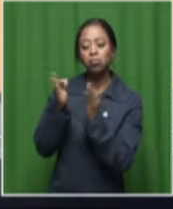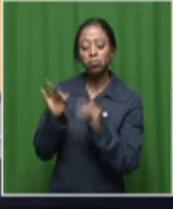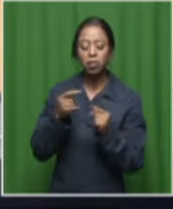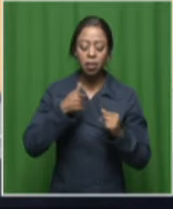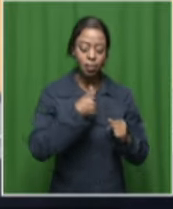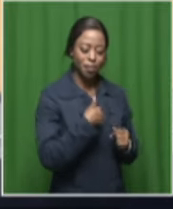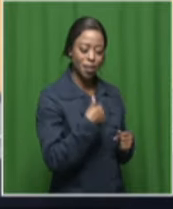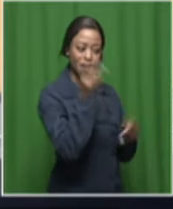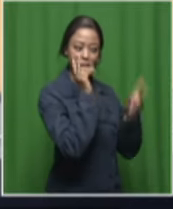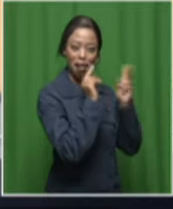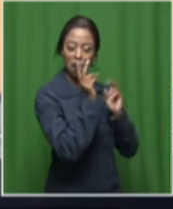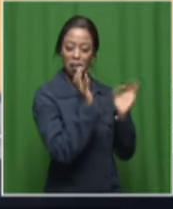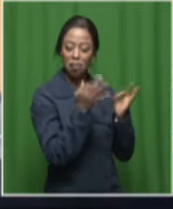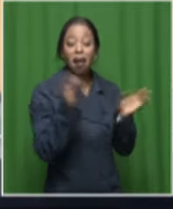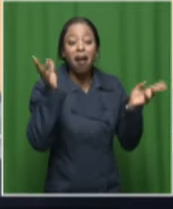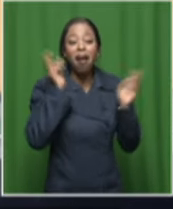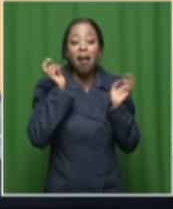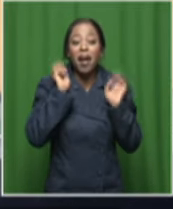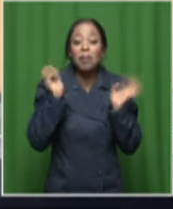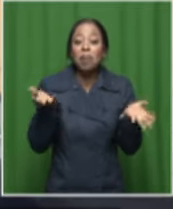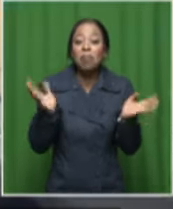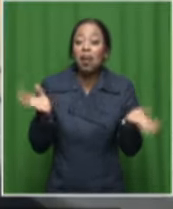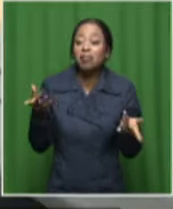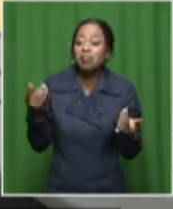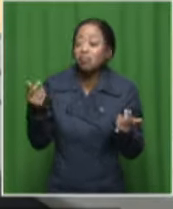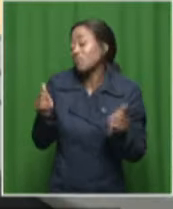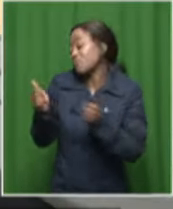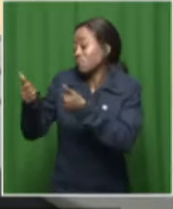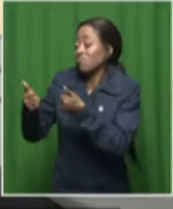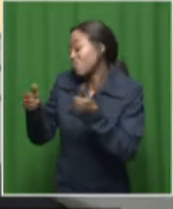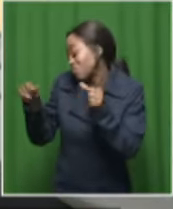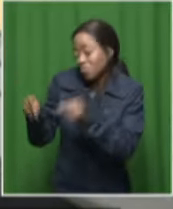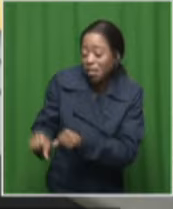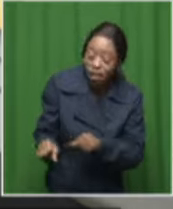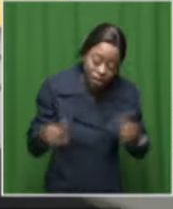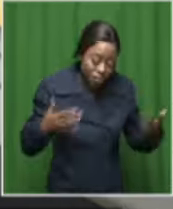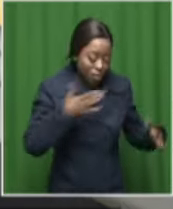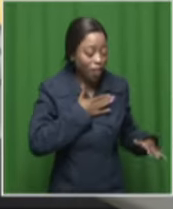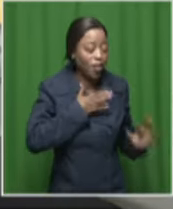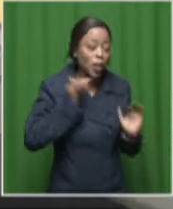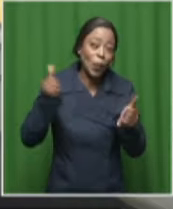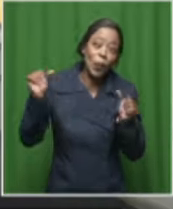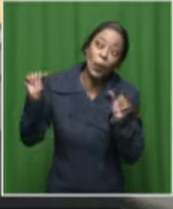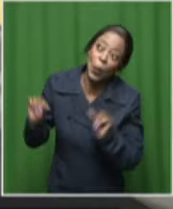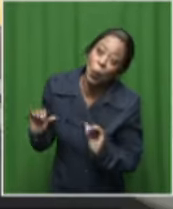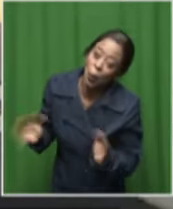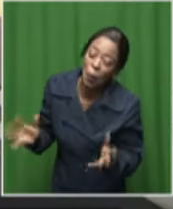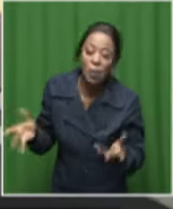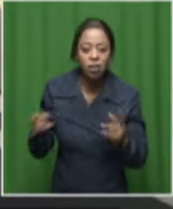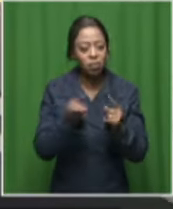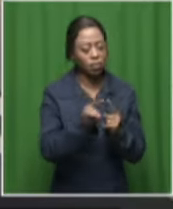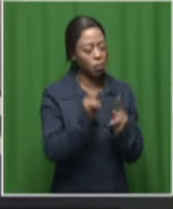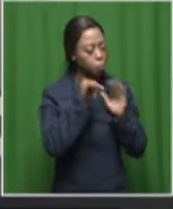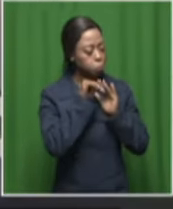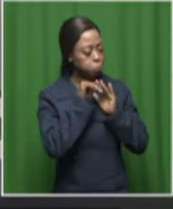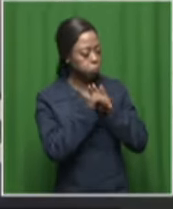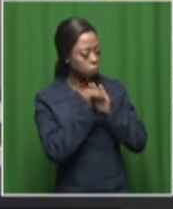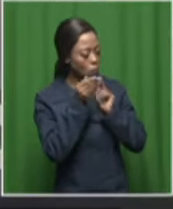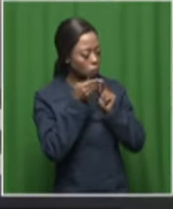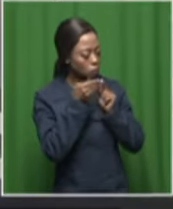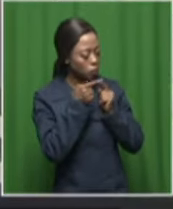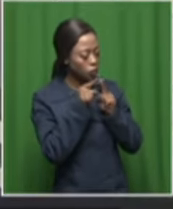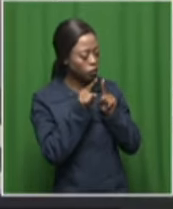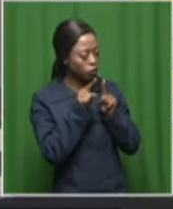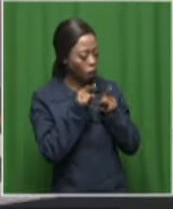listen to music. I just listen to something that sounds good, that makes me feel good. You know, do you listen with a different